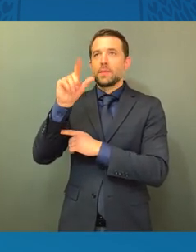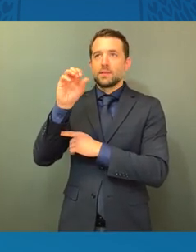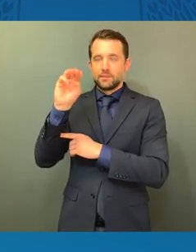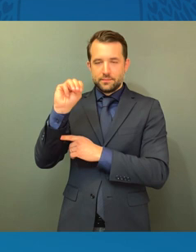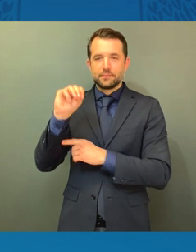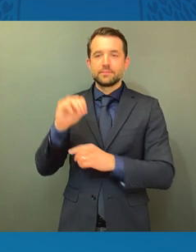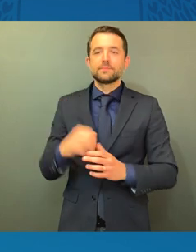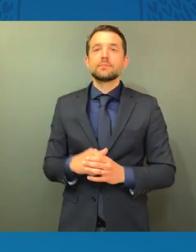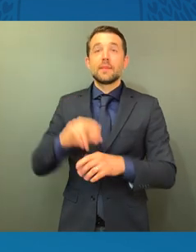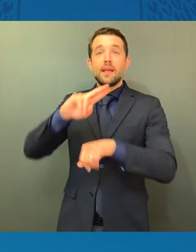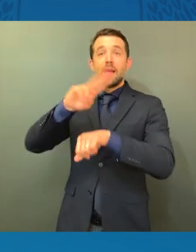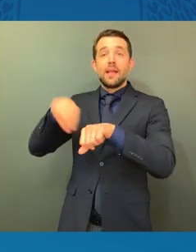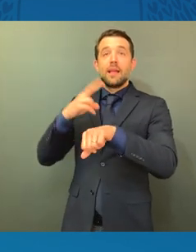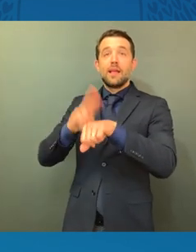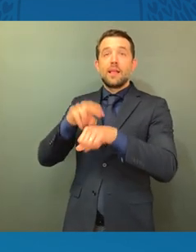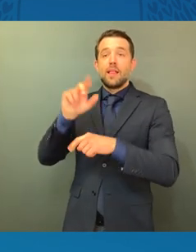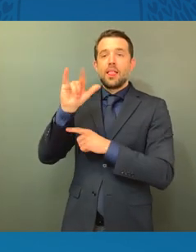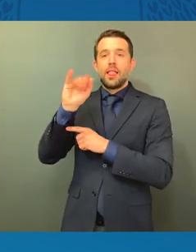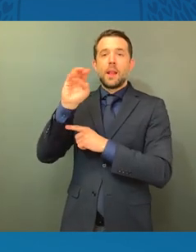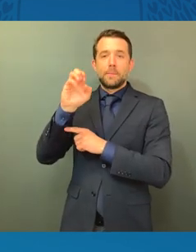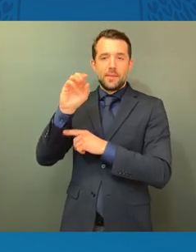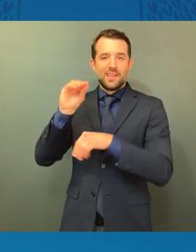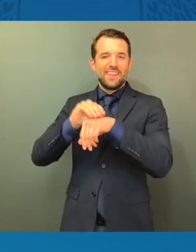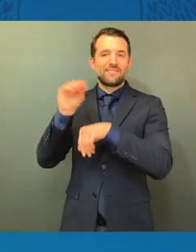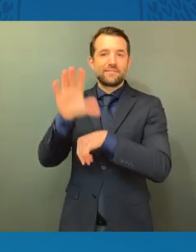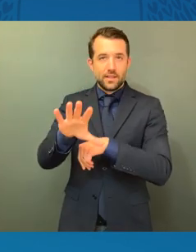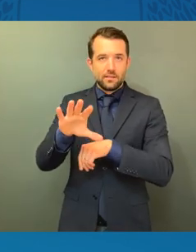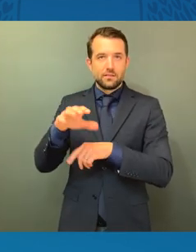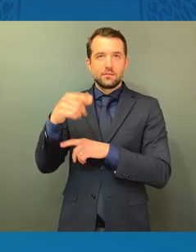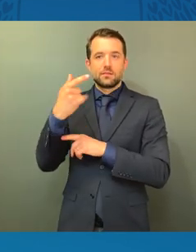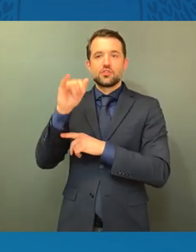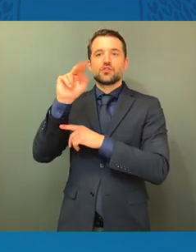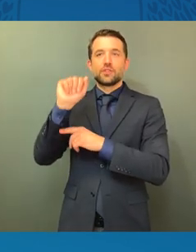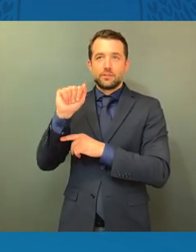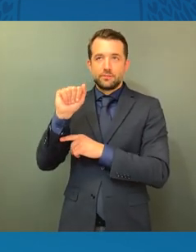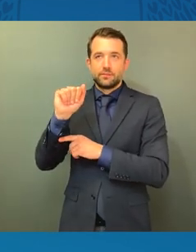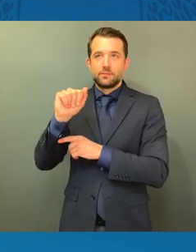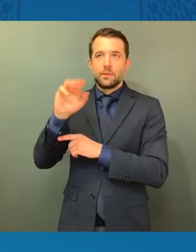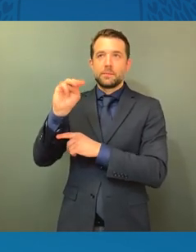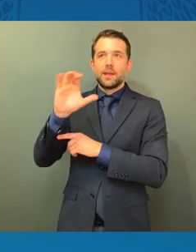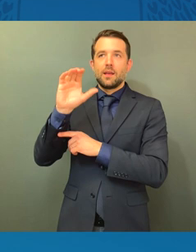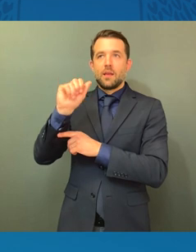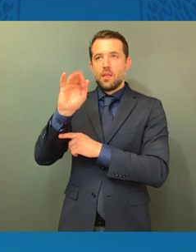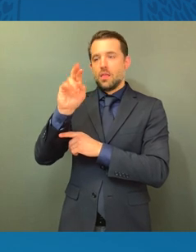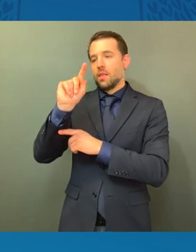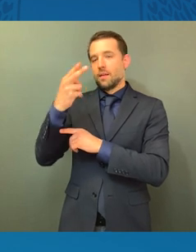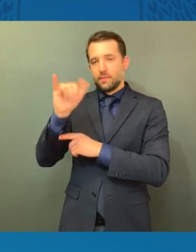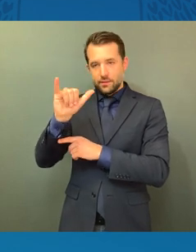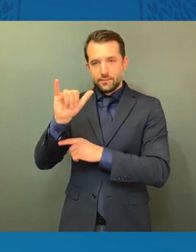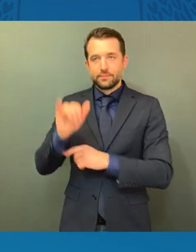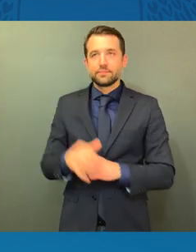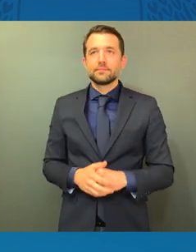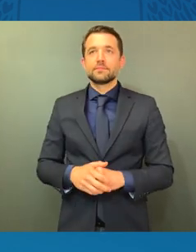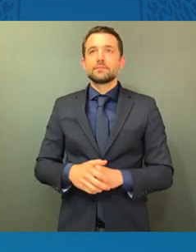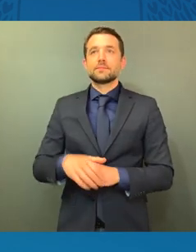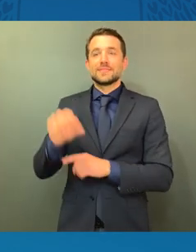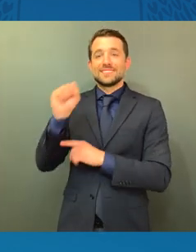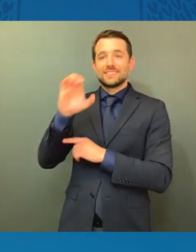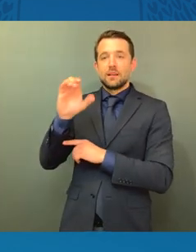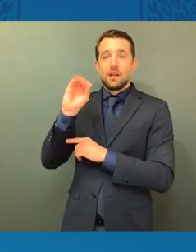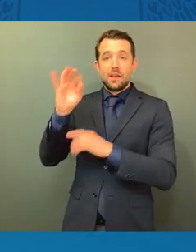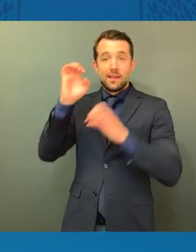McCarthy, and our Secretary of Education, Miguel Cardona, who began his career as an elementary